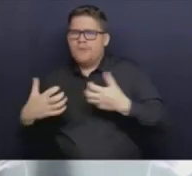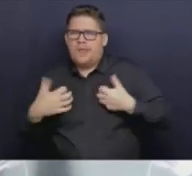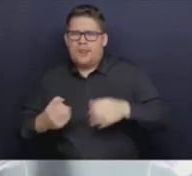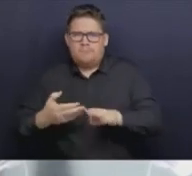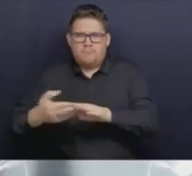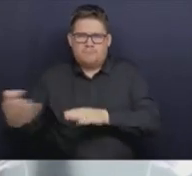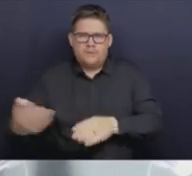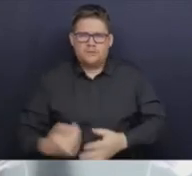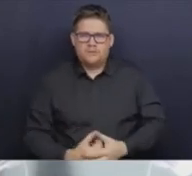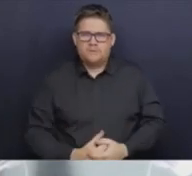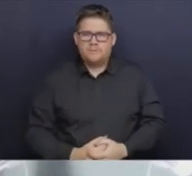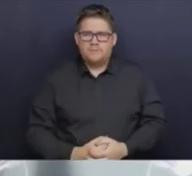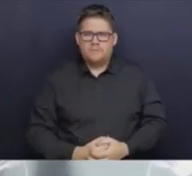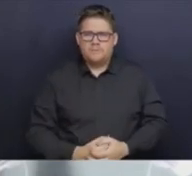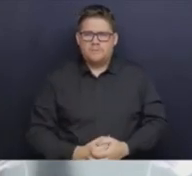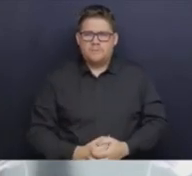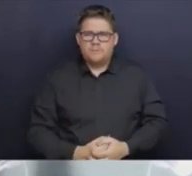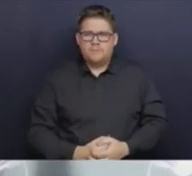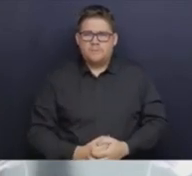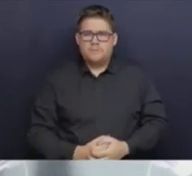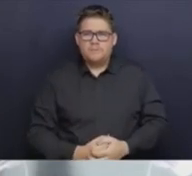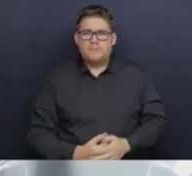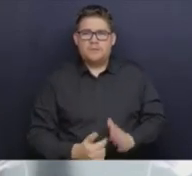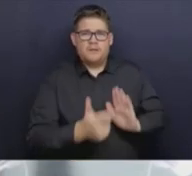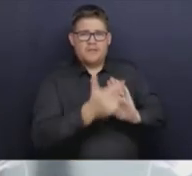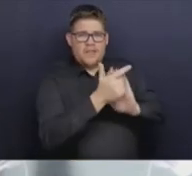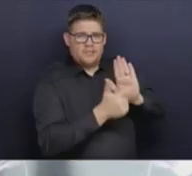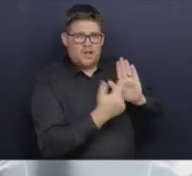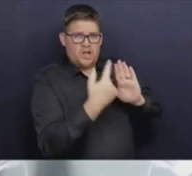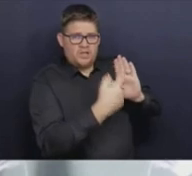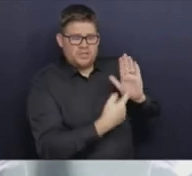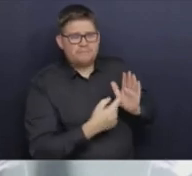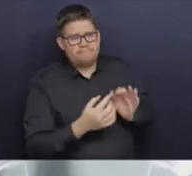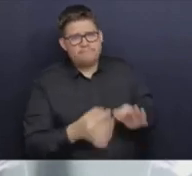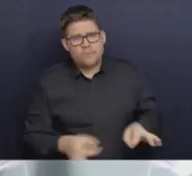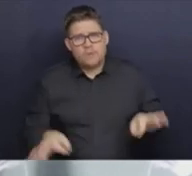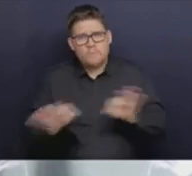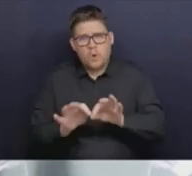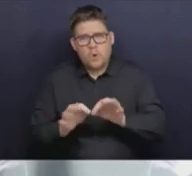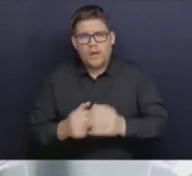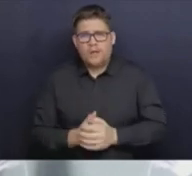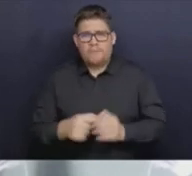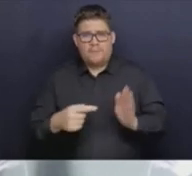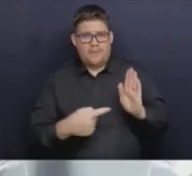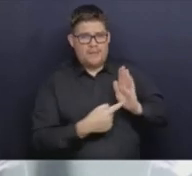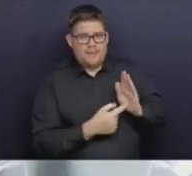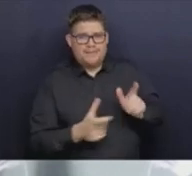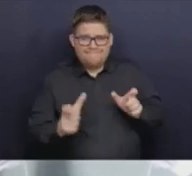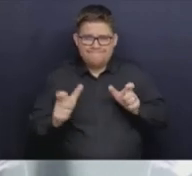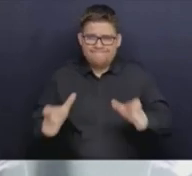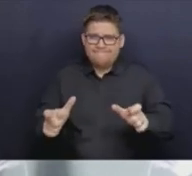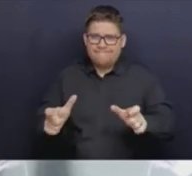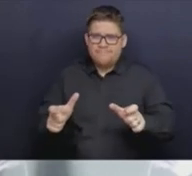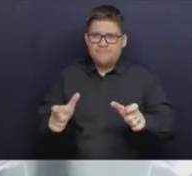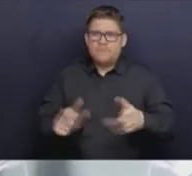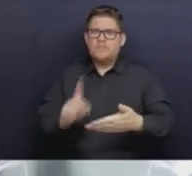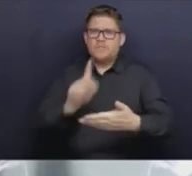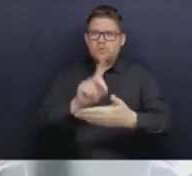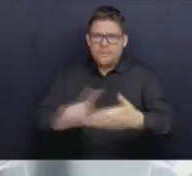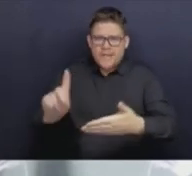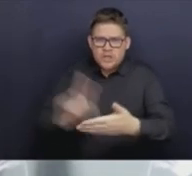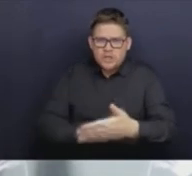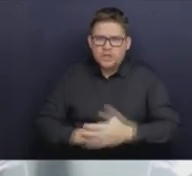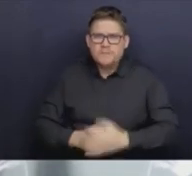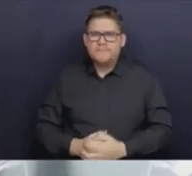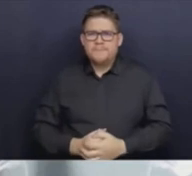important things. It takes a proactive approach to eliminating discrimination in BC's health system. The In Plain Site